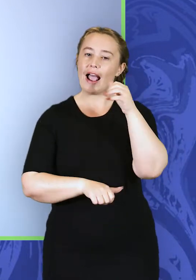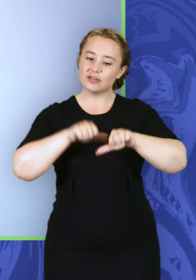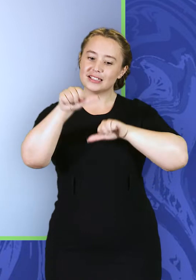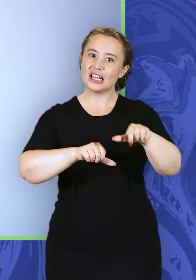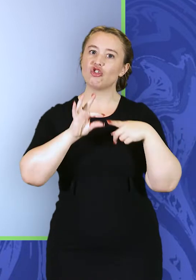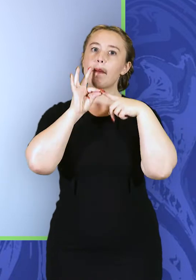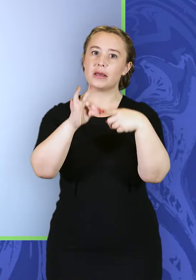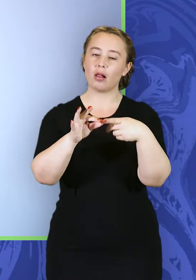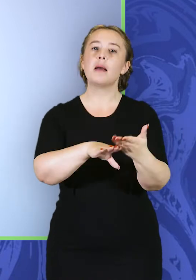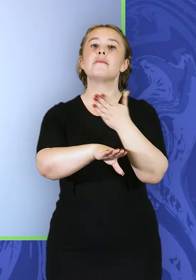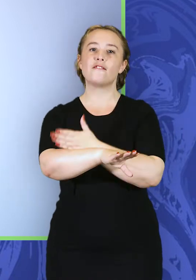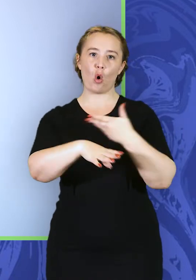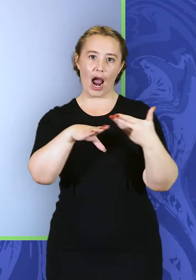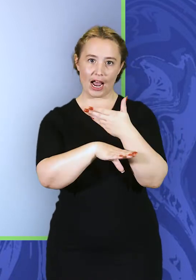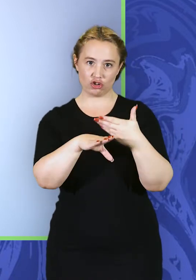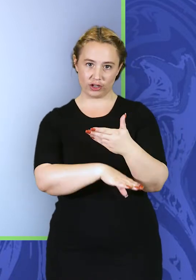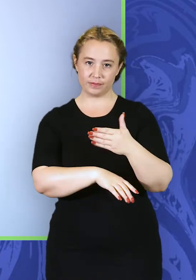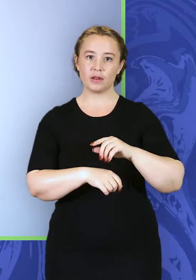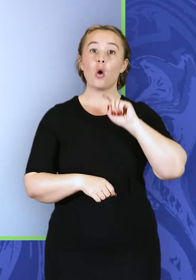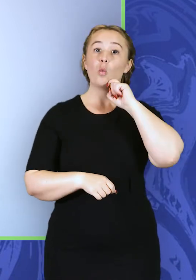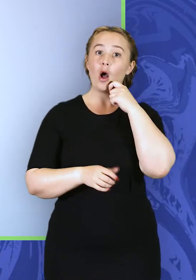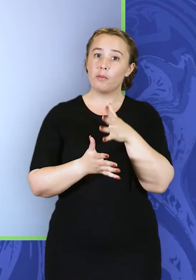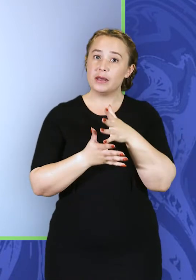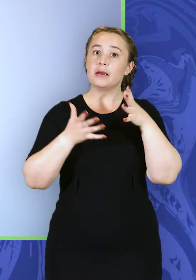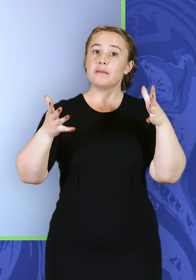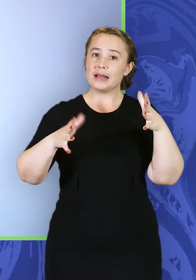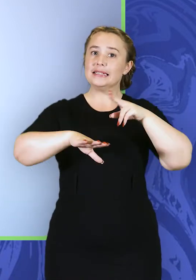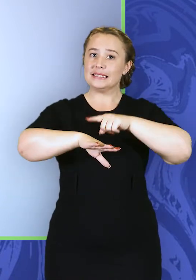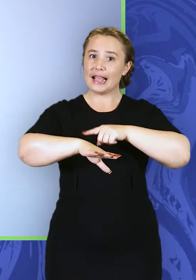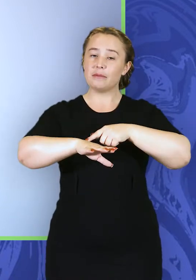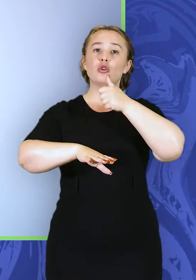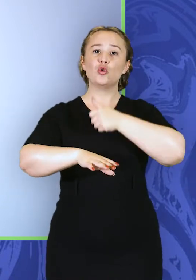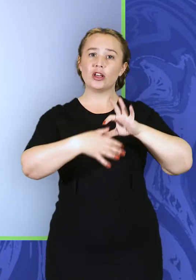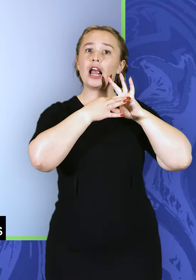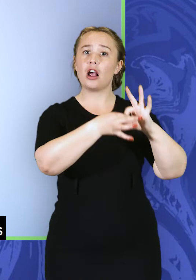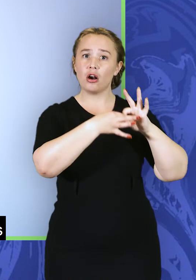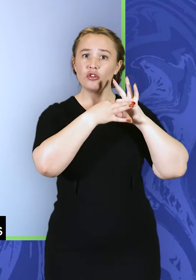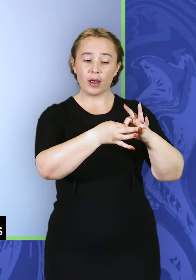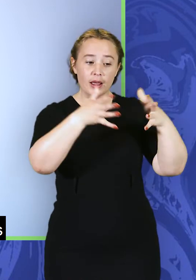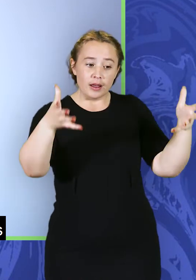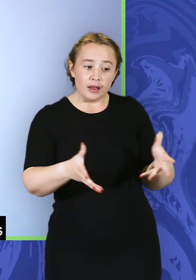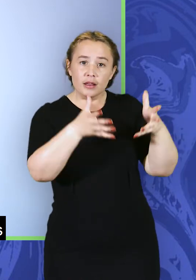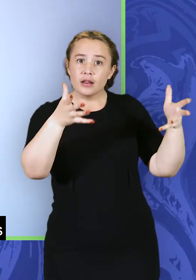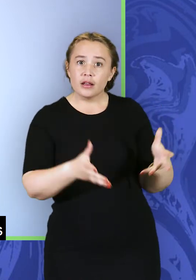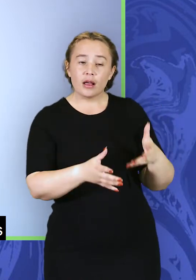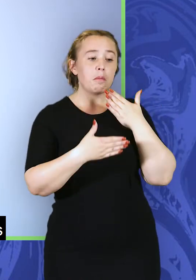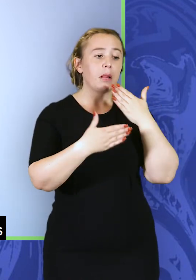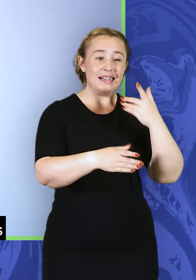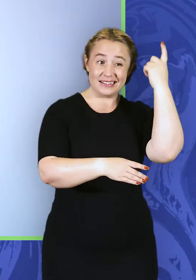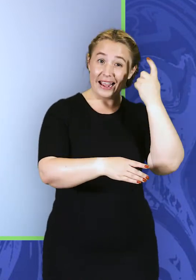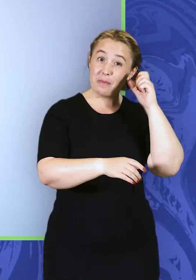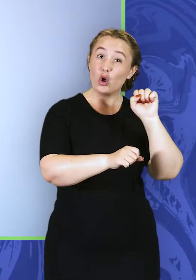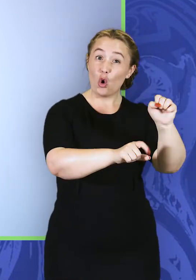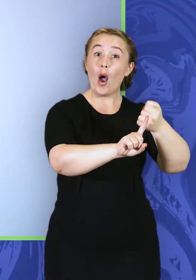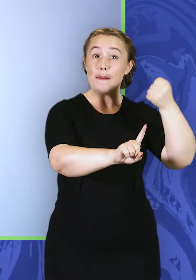them in a five-stage appeal prior to further police action. There will be significant investment in engagement and encouraging protesters